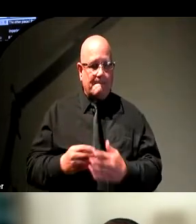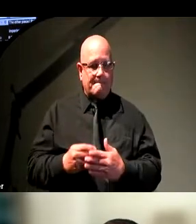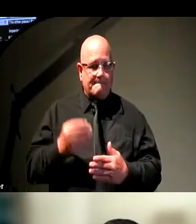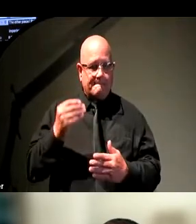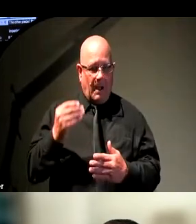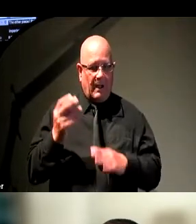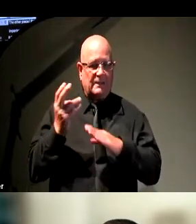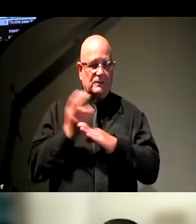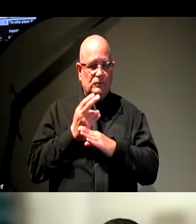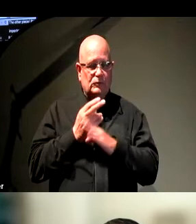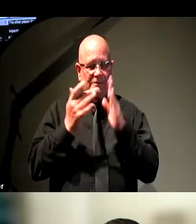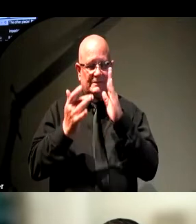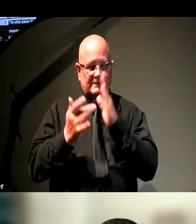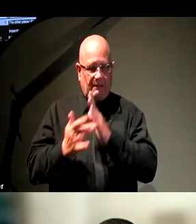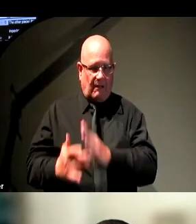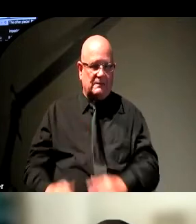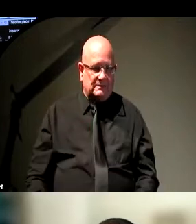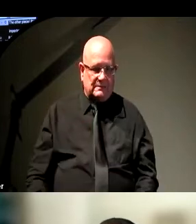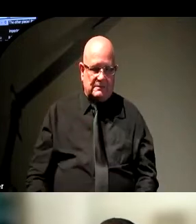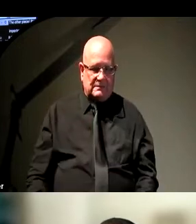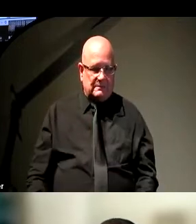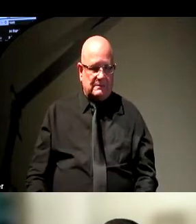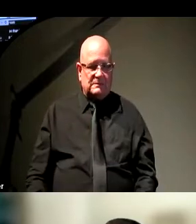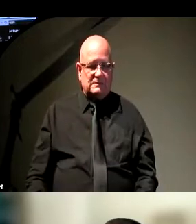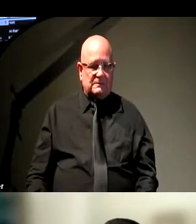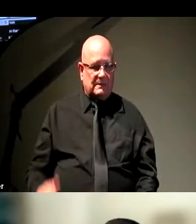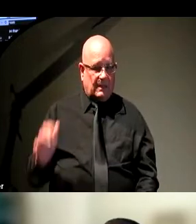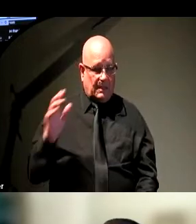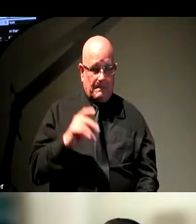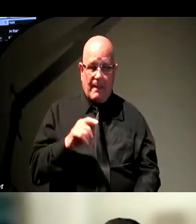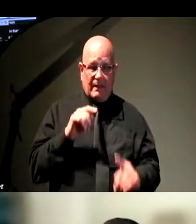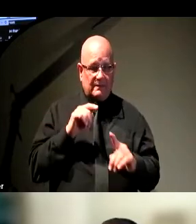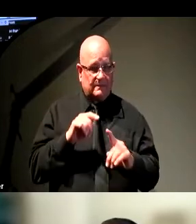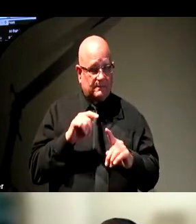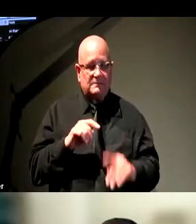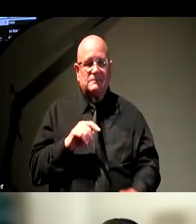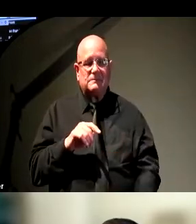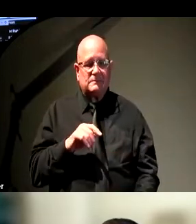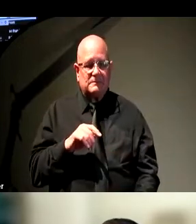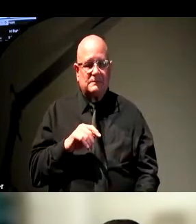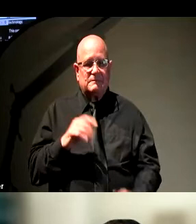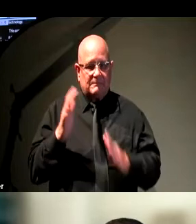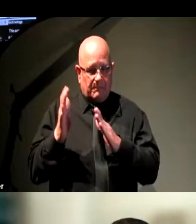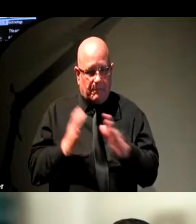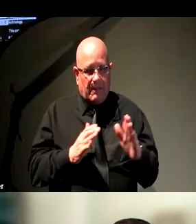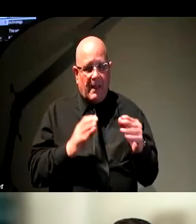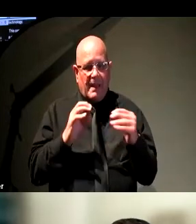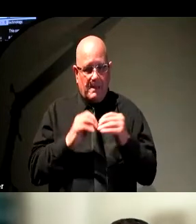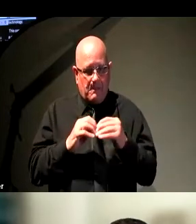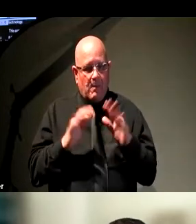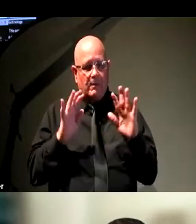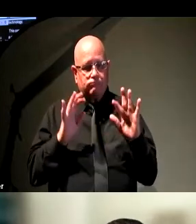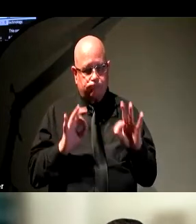using technology. This comes back to hopefully having some time to slow down and plan a little bit more and a little bit more